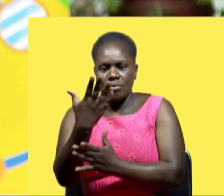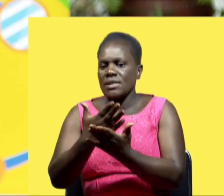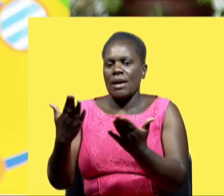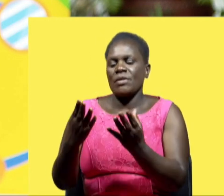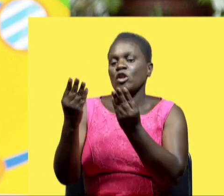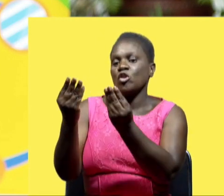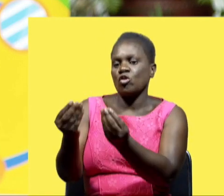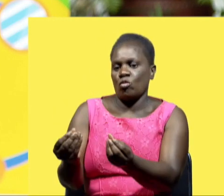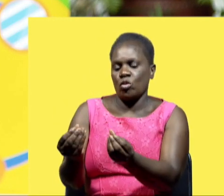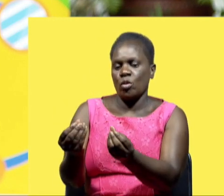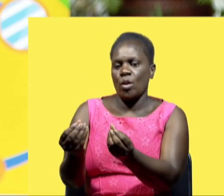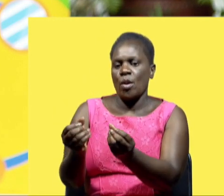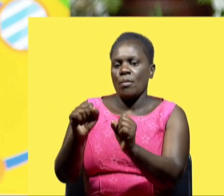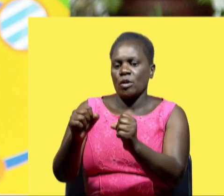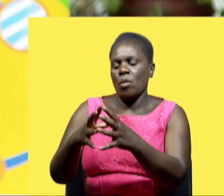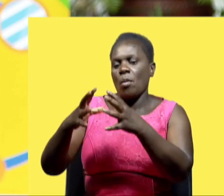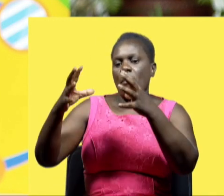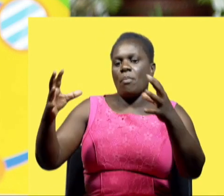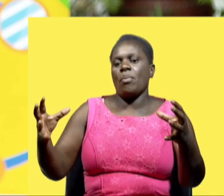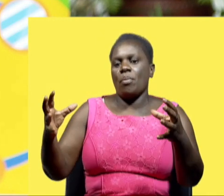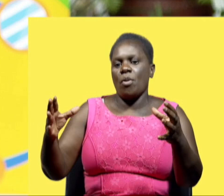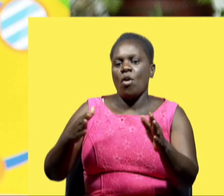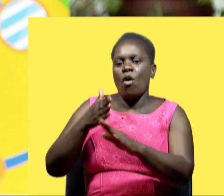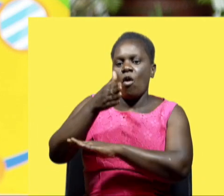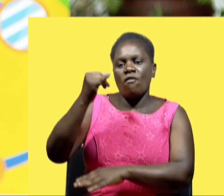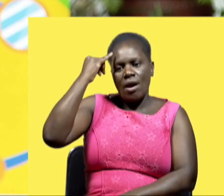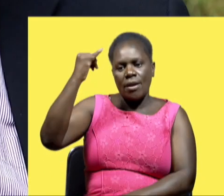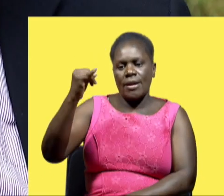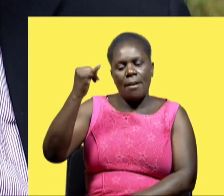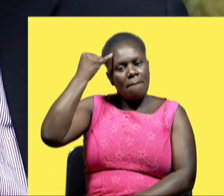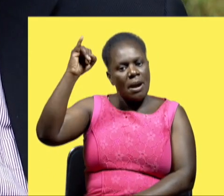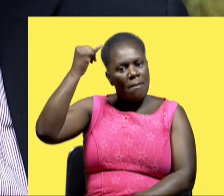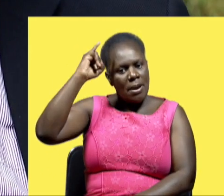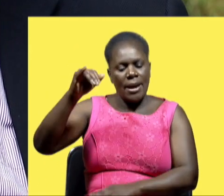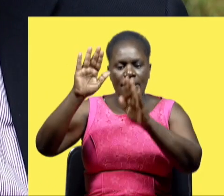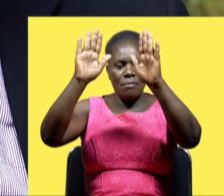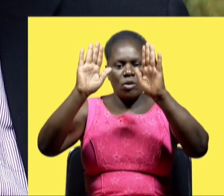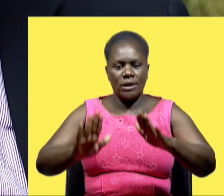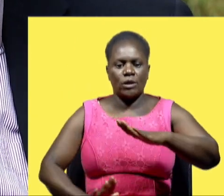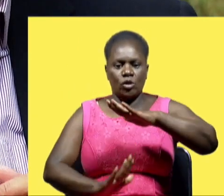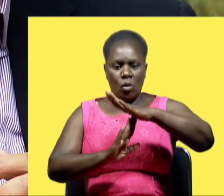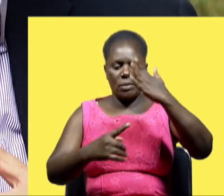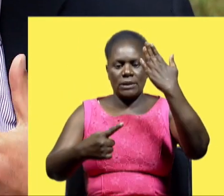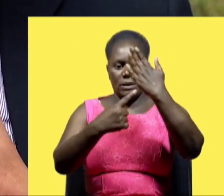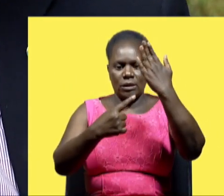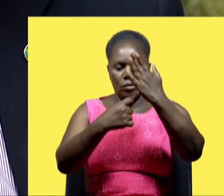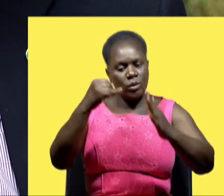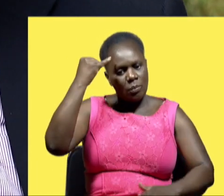come up with you know solutions that can grow beyond ideas innovation is a critical and